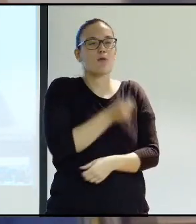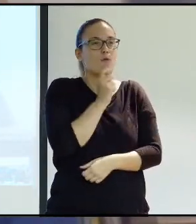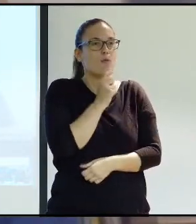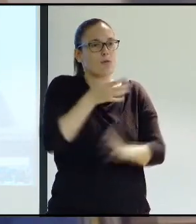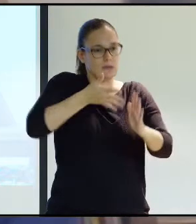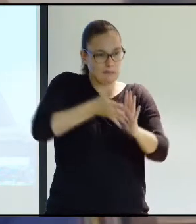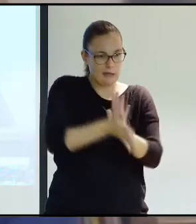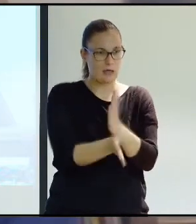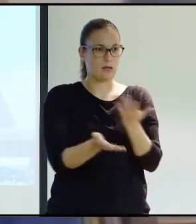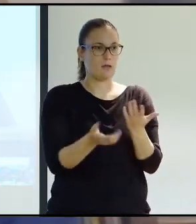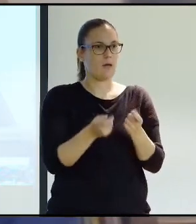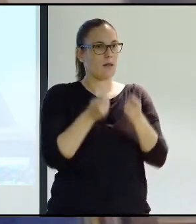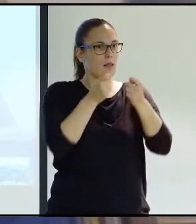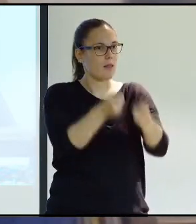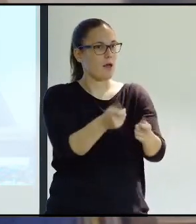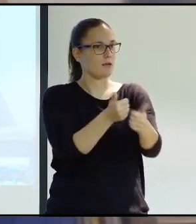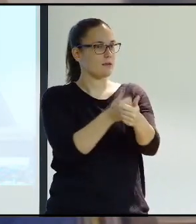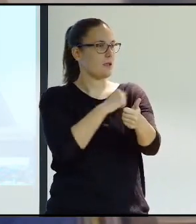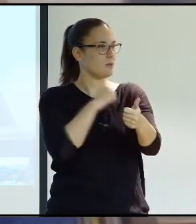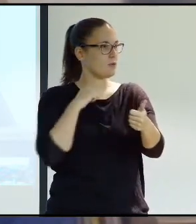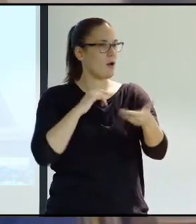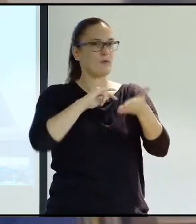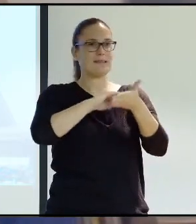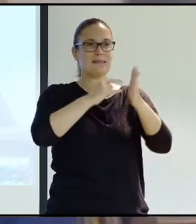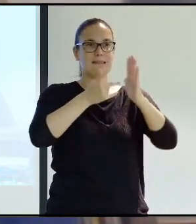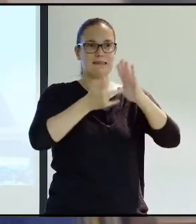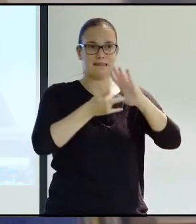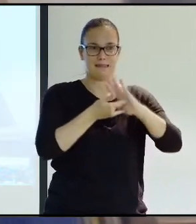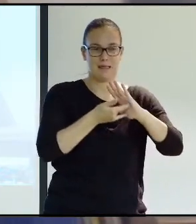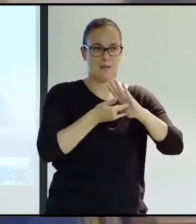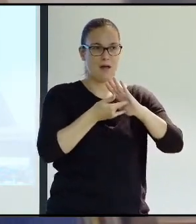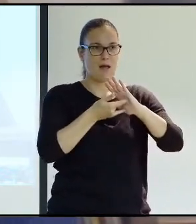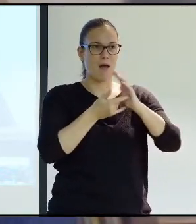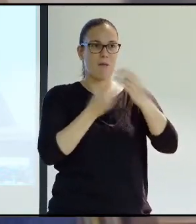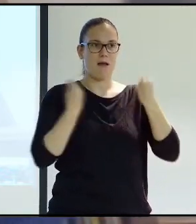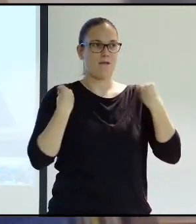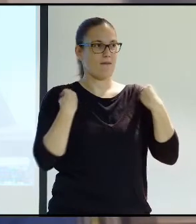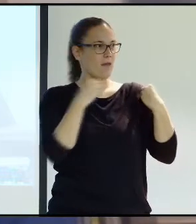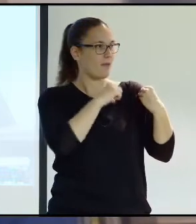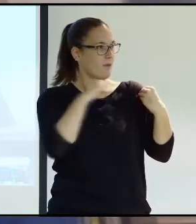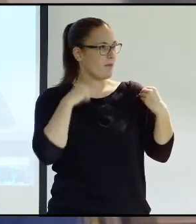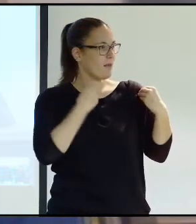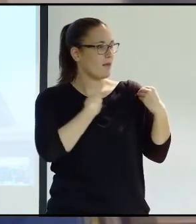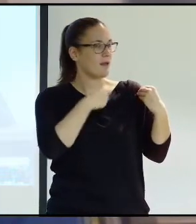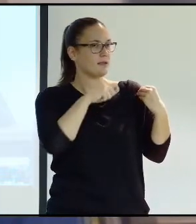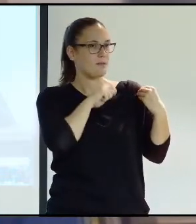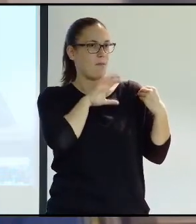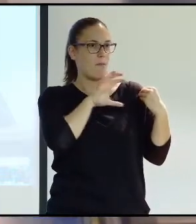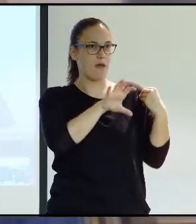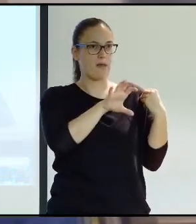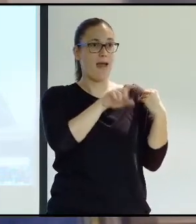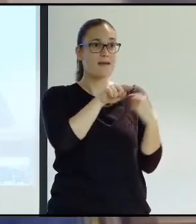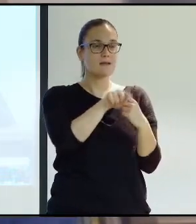these resources need to be provided, how personal assistance